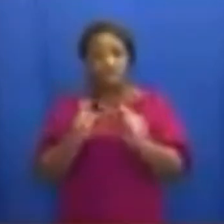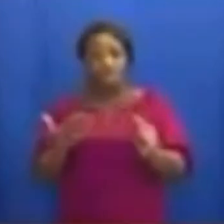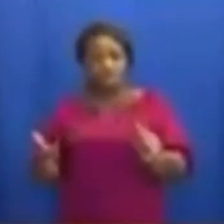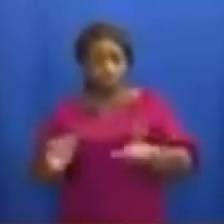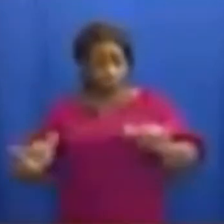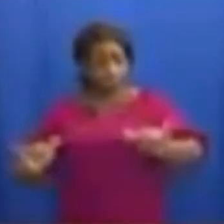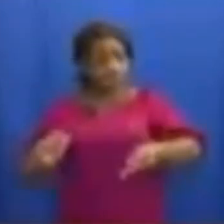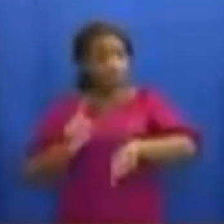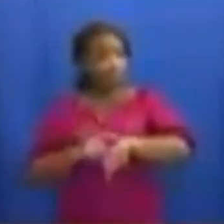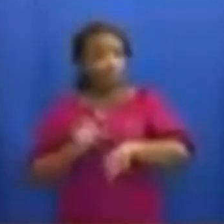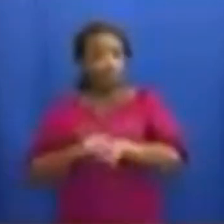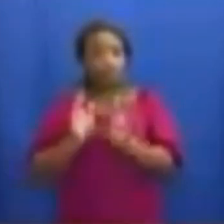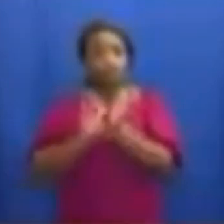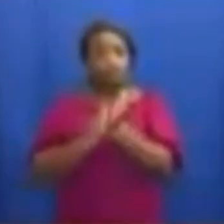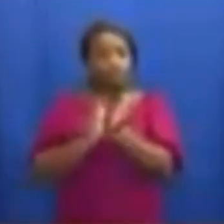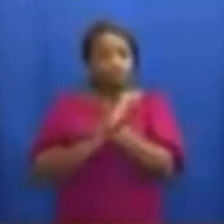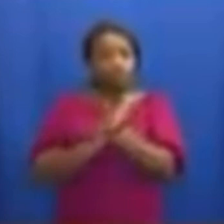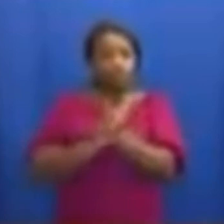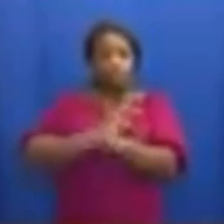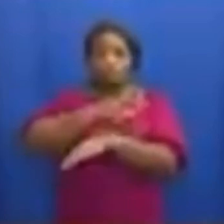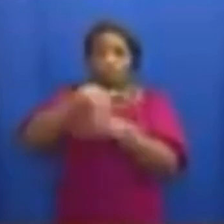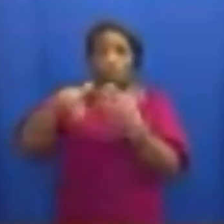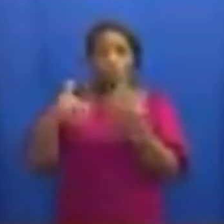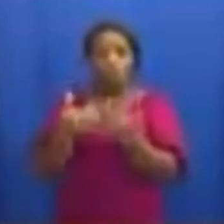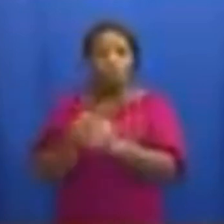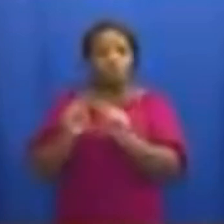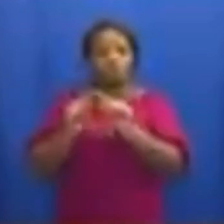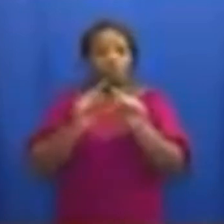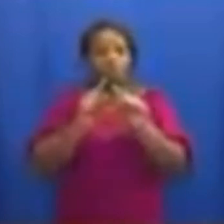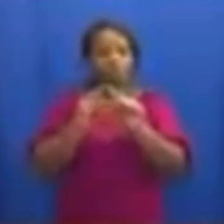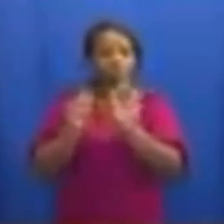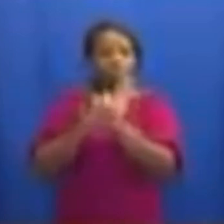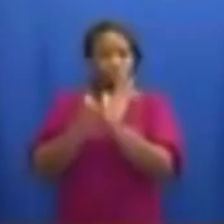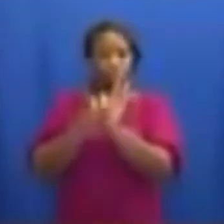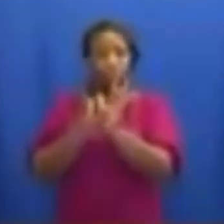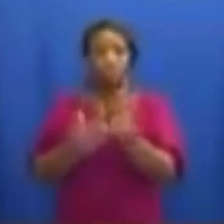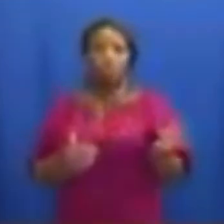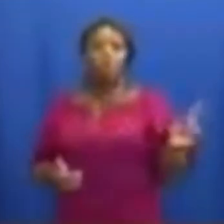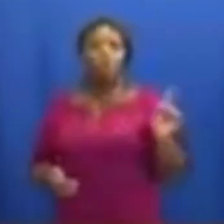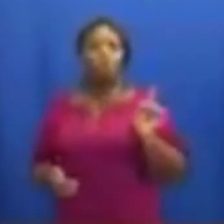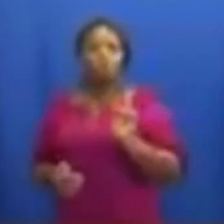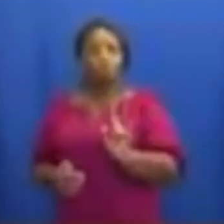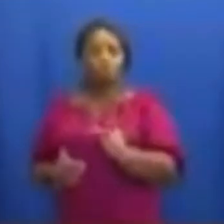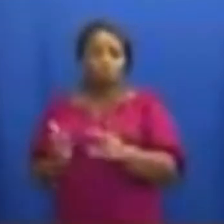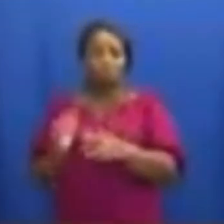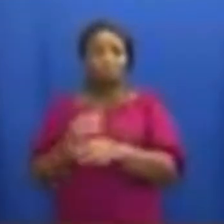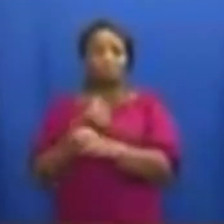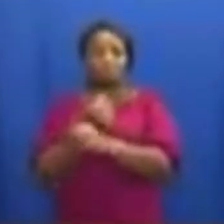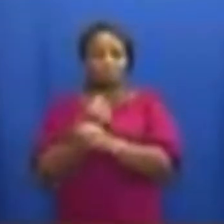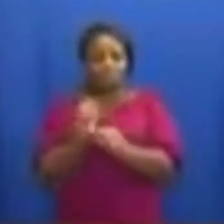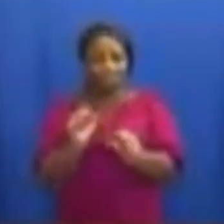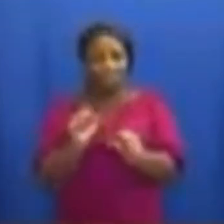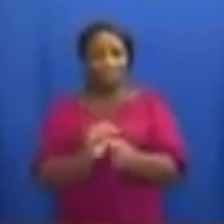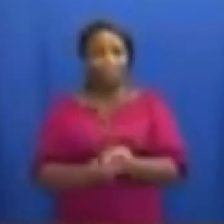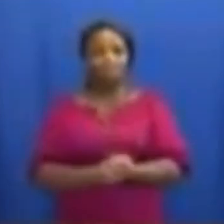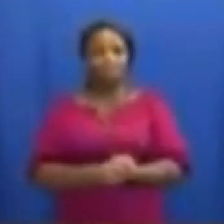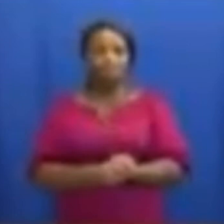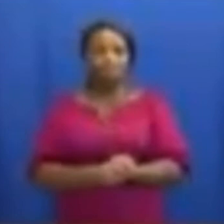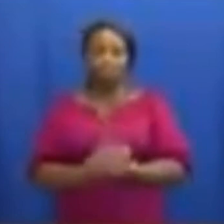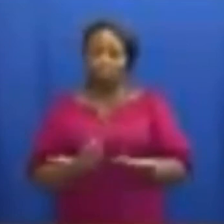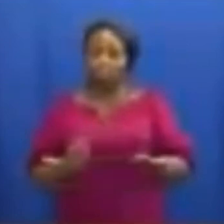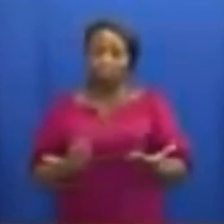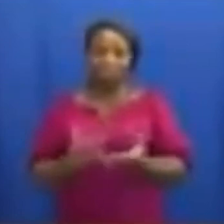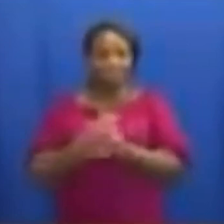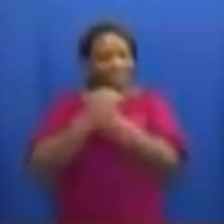same time in school of all streams of students can occur in safety. I